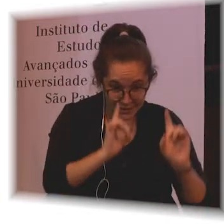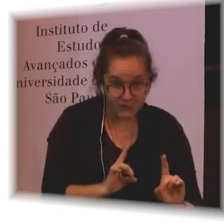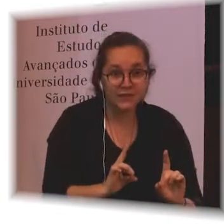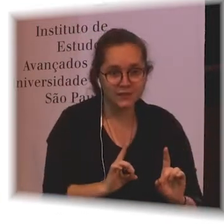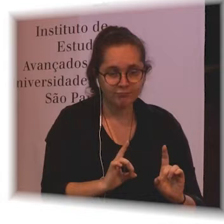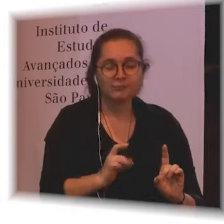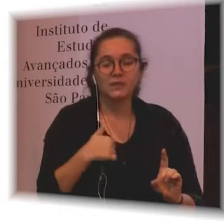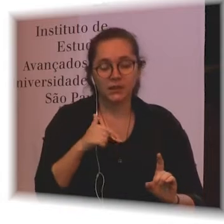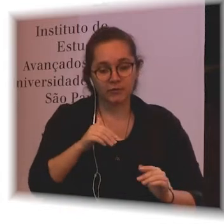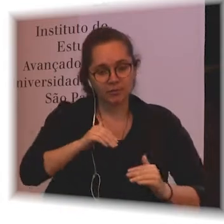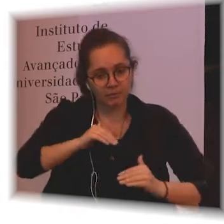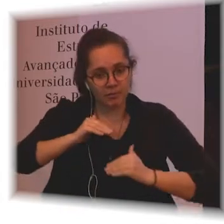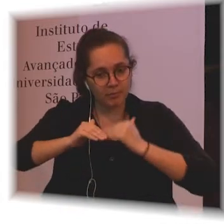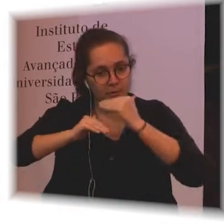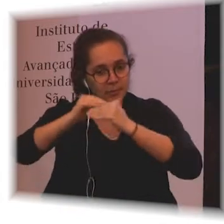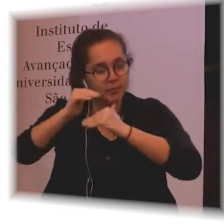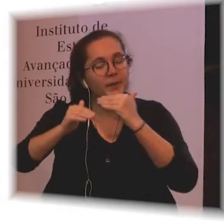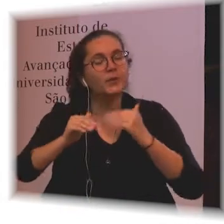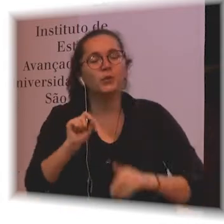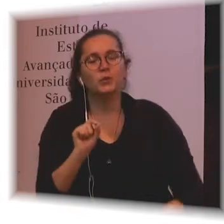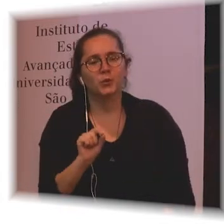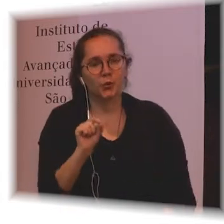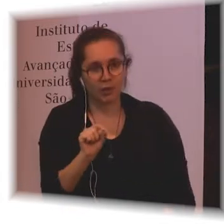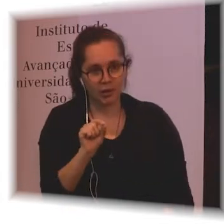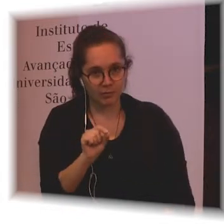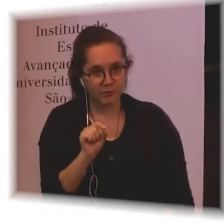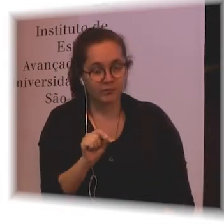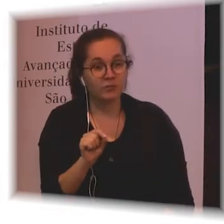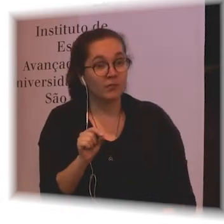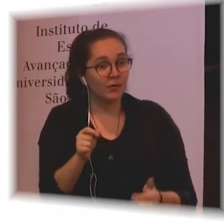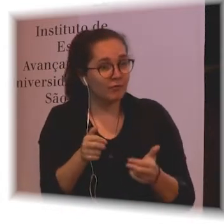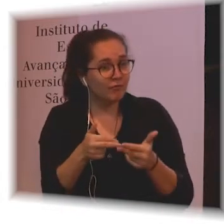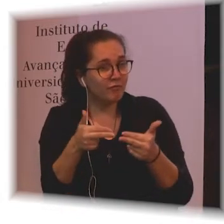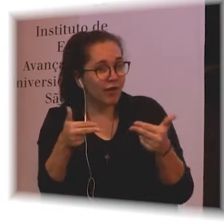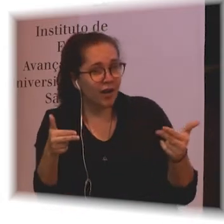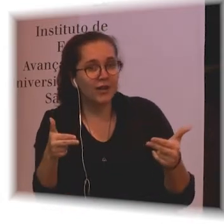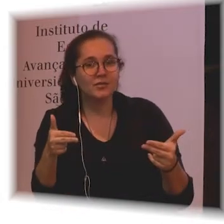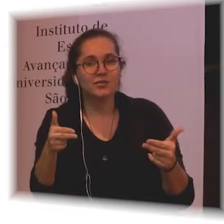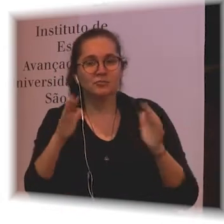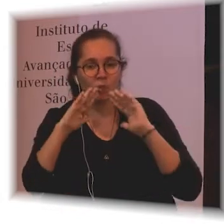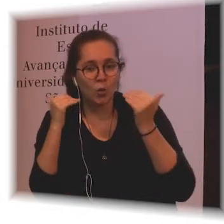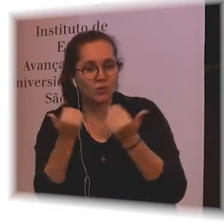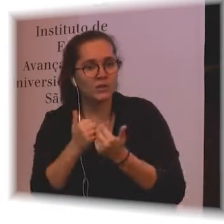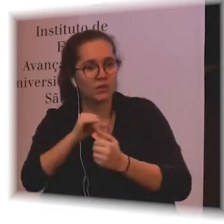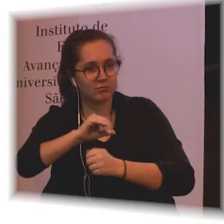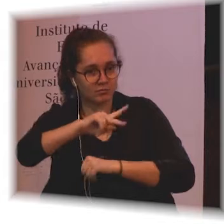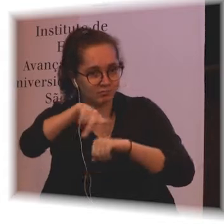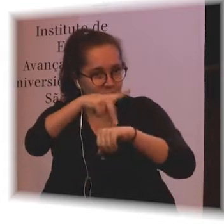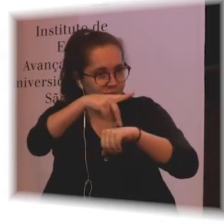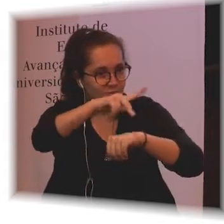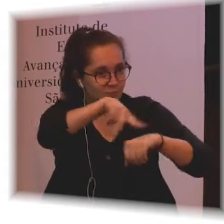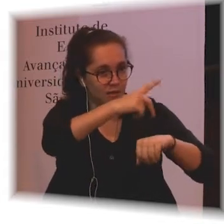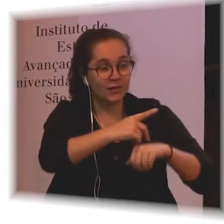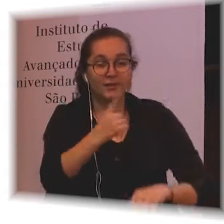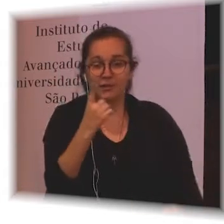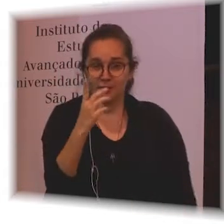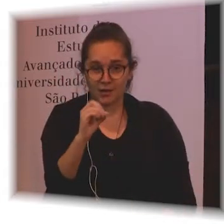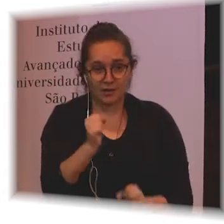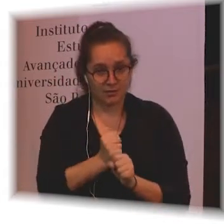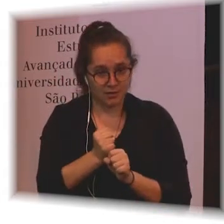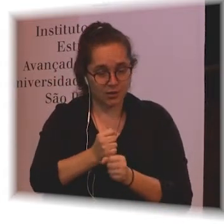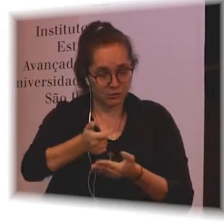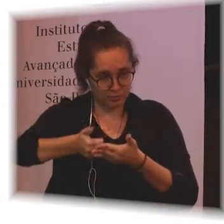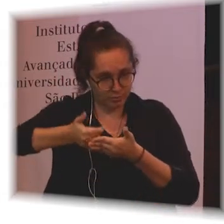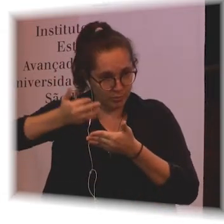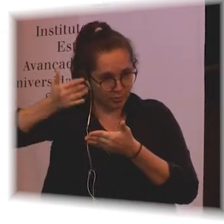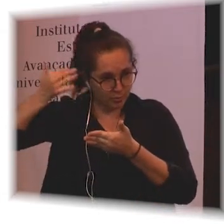lots of international conventions. So, about ten years ago there was the Convention on the Rights of Persons with Disabilities, which